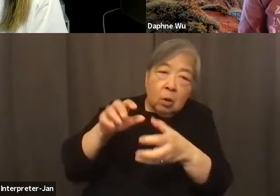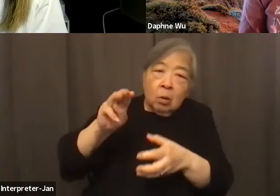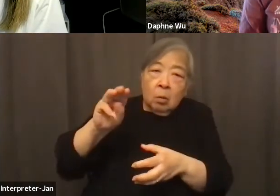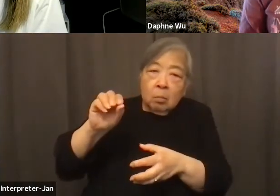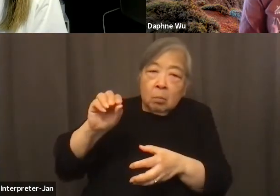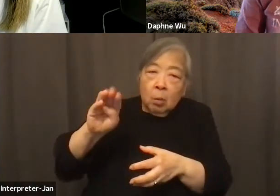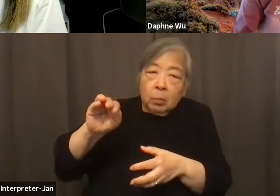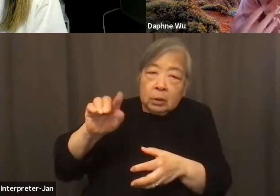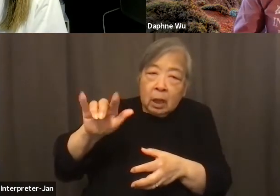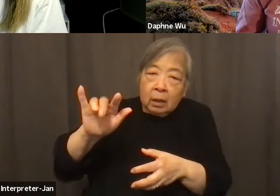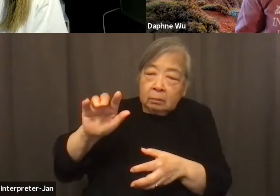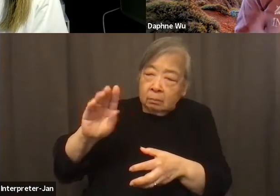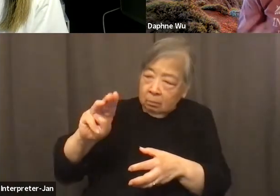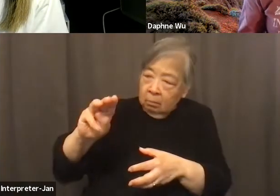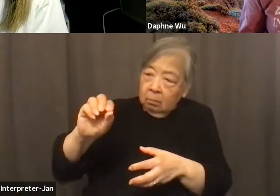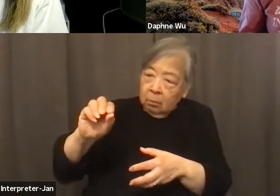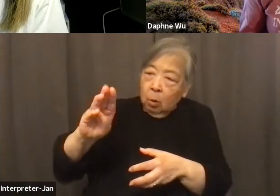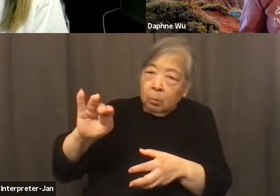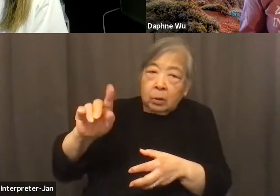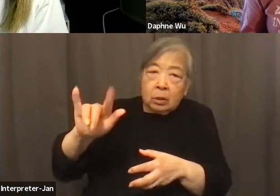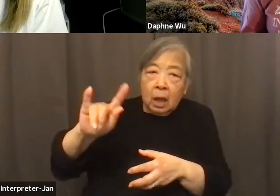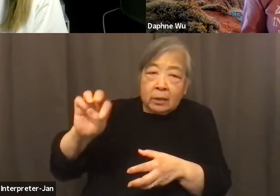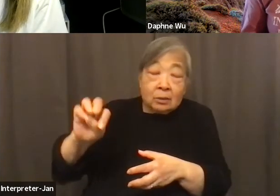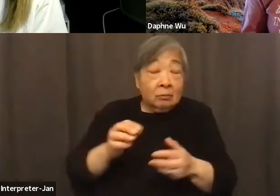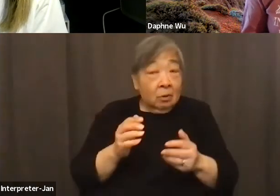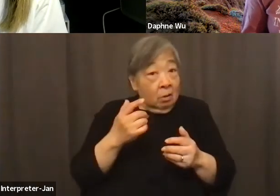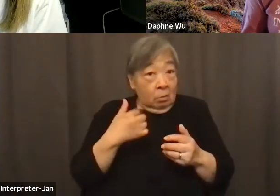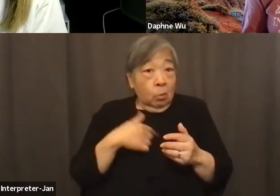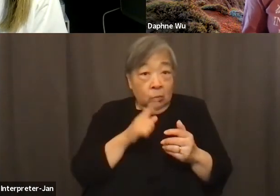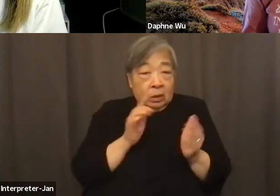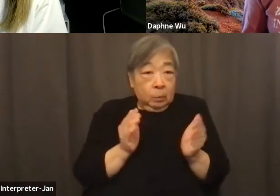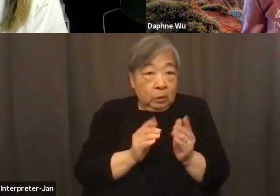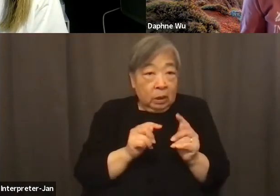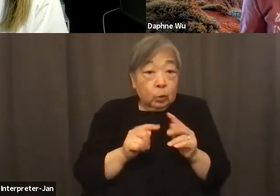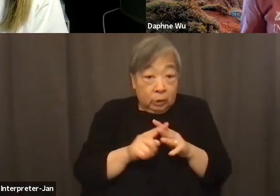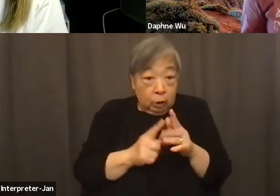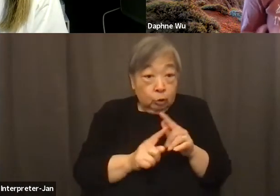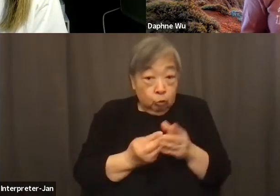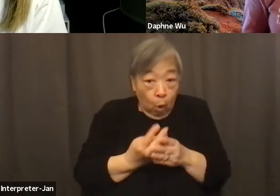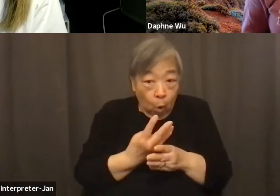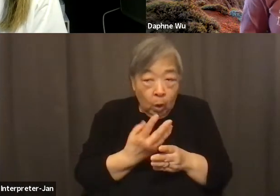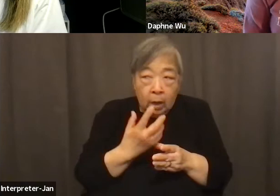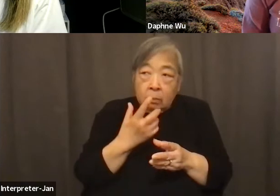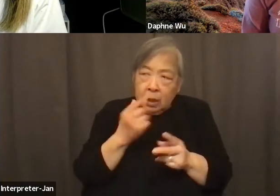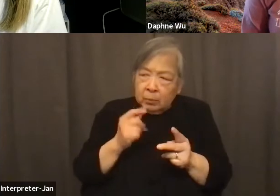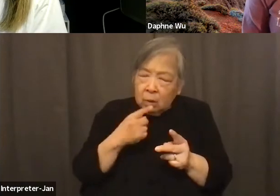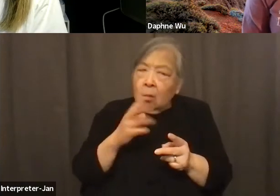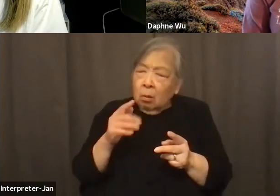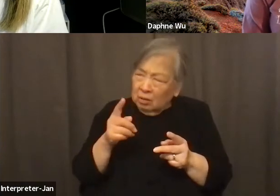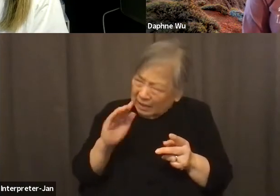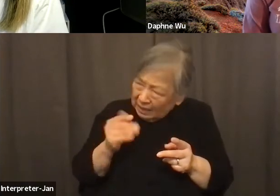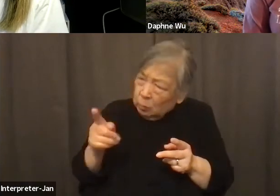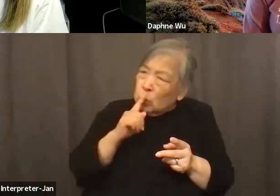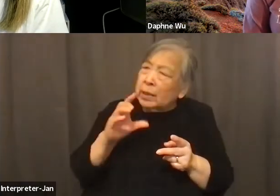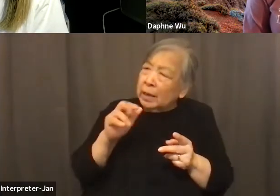small team. And we're now just starting to grow because we've realized, oh, I think people really care about our point of view. But